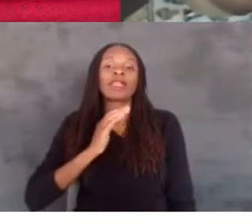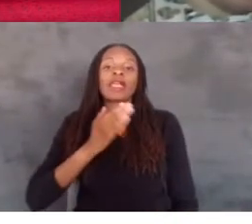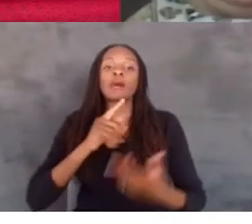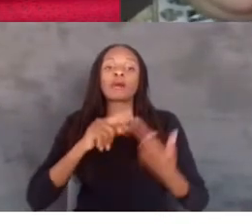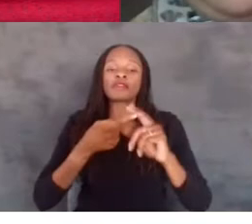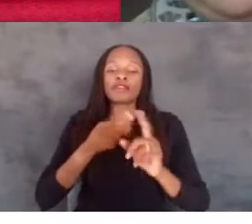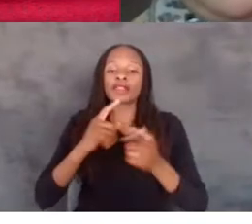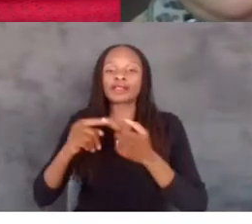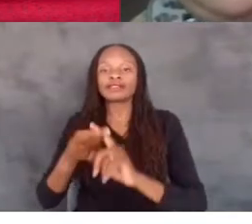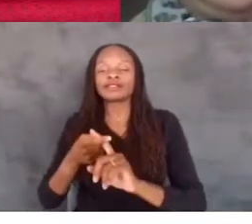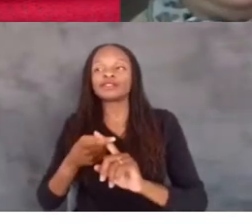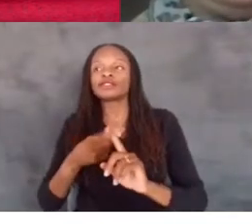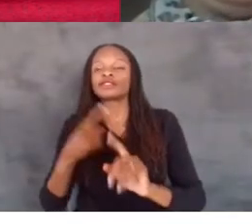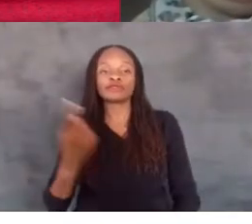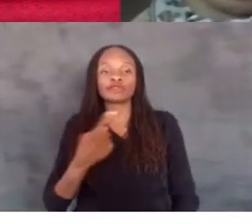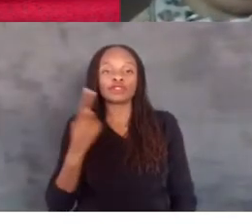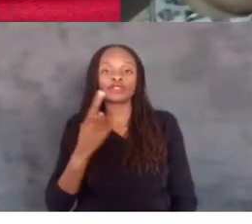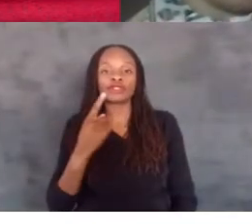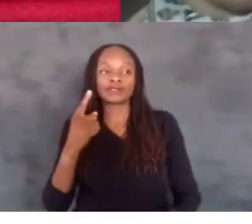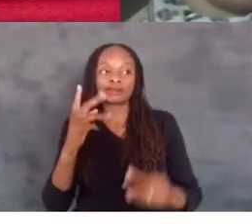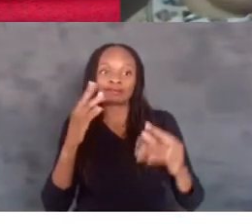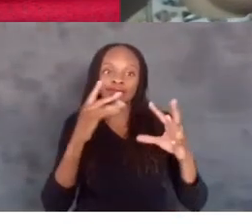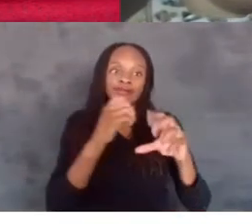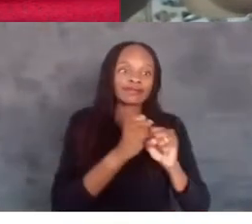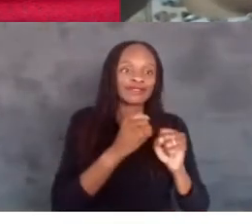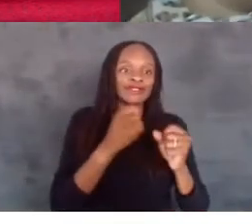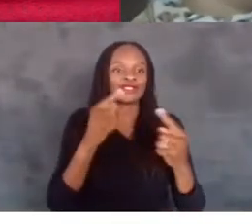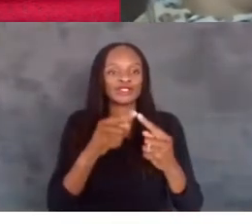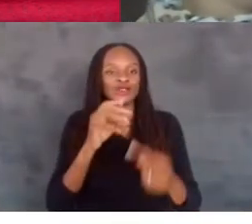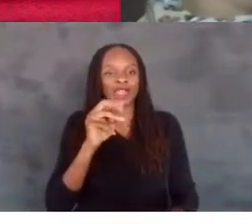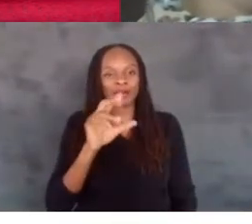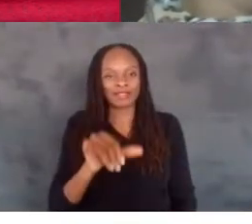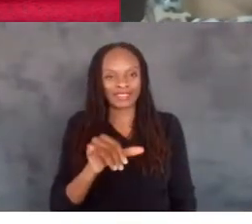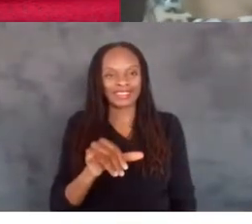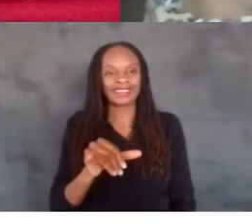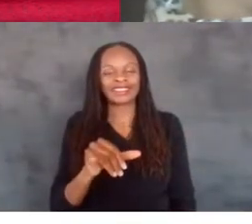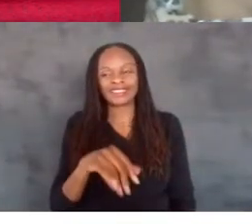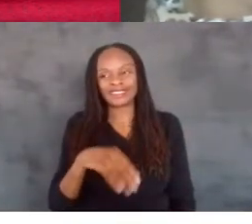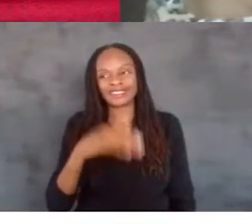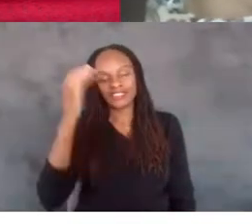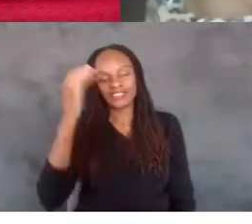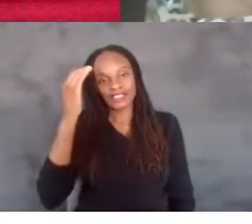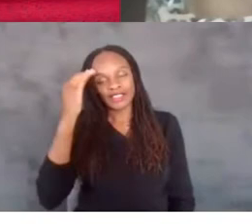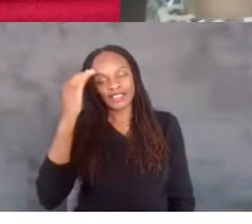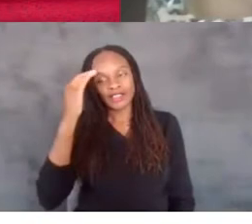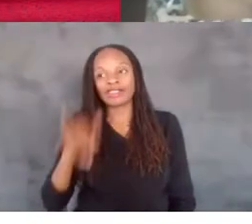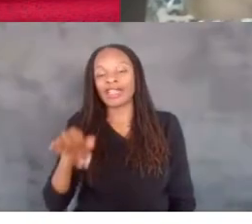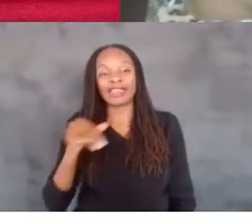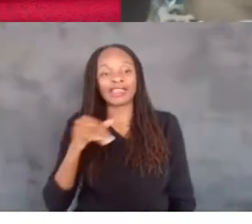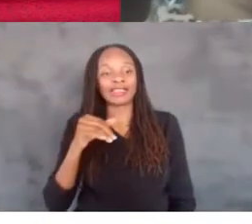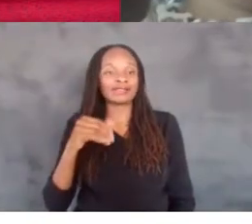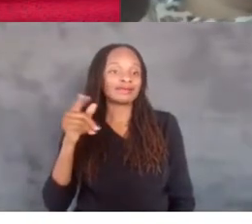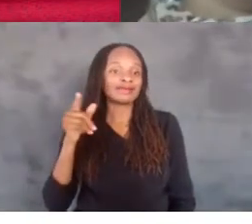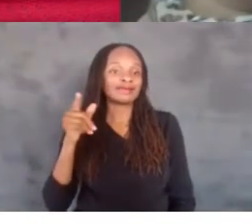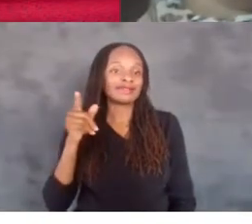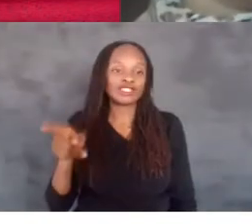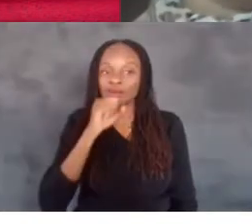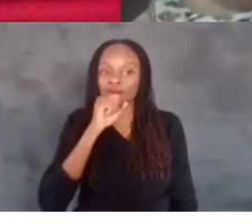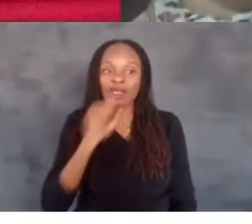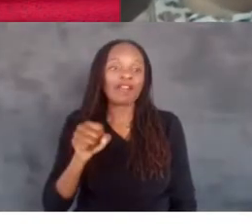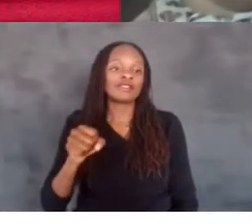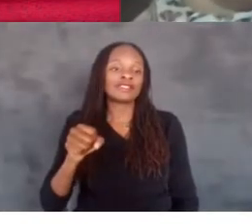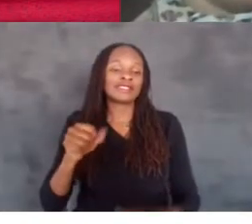kind of gravitated towards Emily and knows that she's loves to act and entertain and be funny.